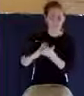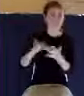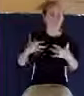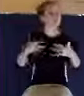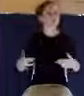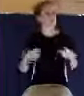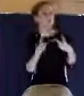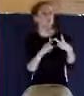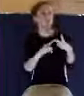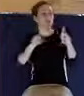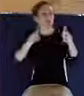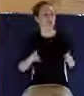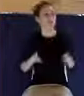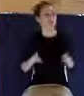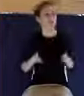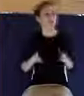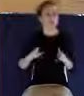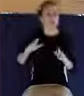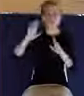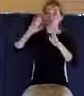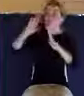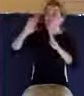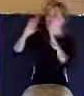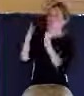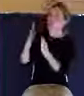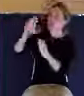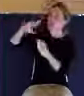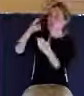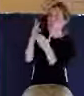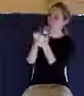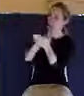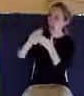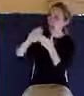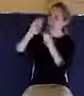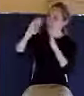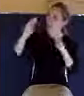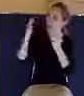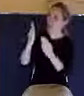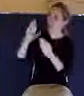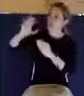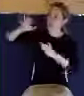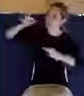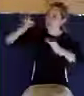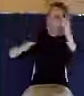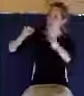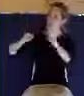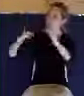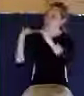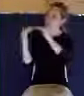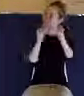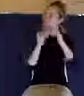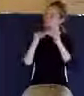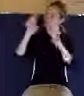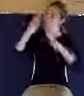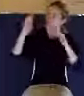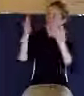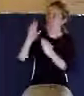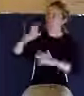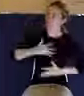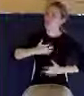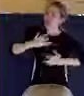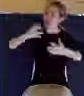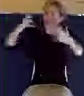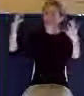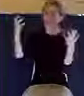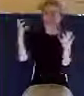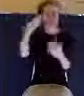they're fixed on the holiness of God and the wrath of God and God's justice. And they don't really see the mercy of God. And so they